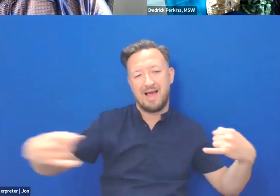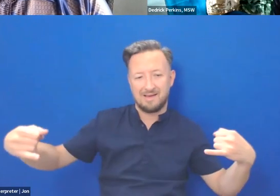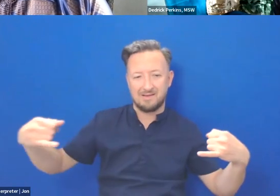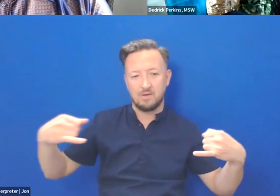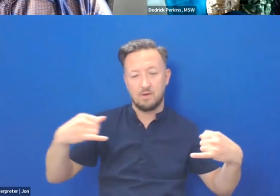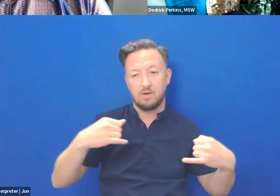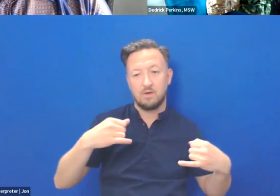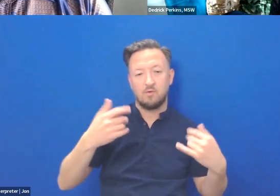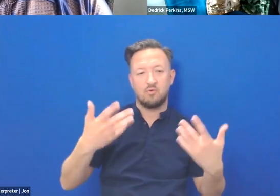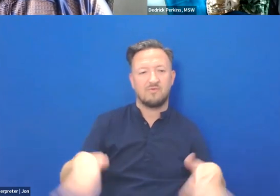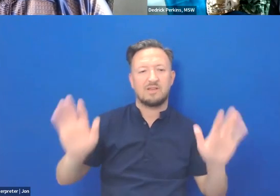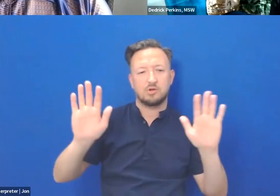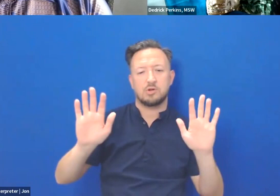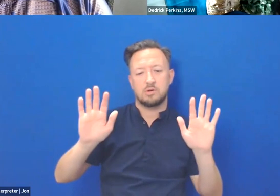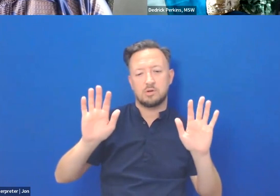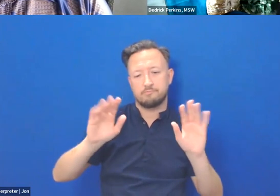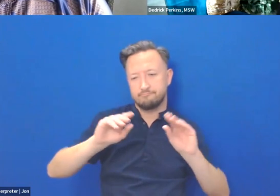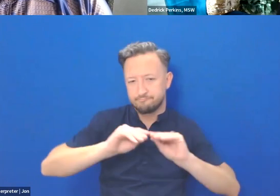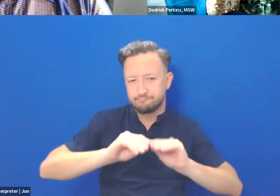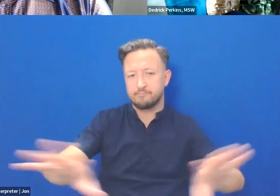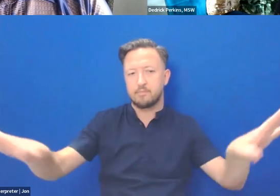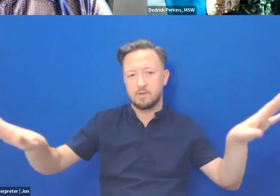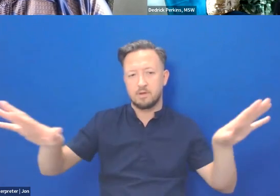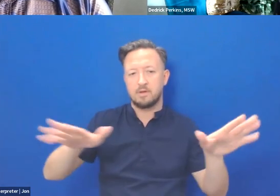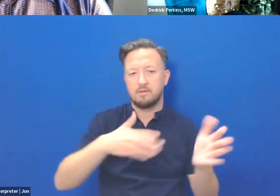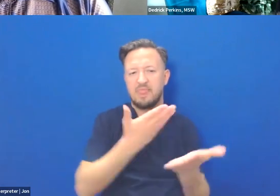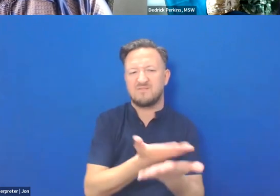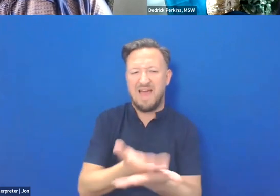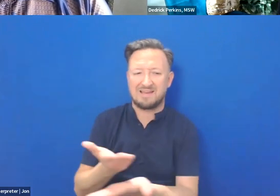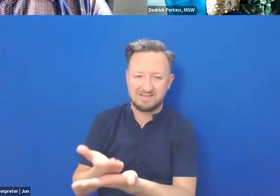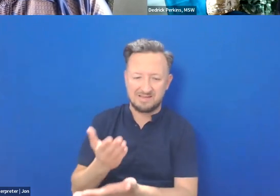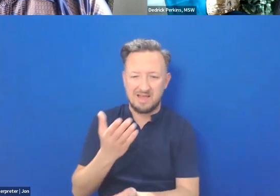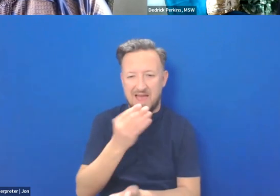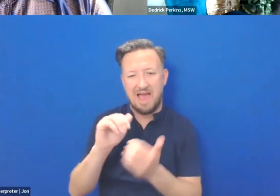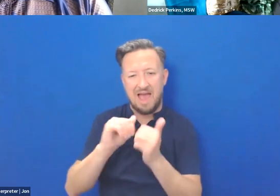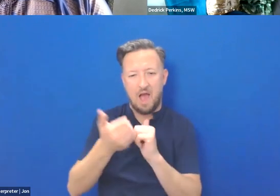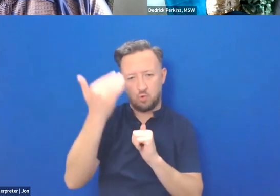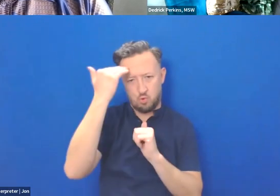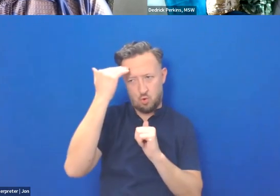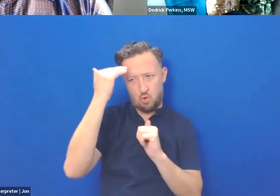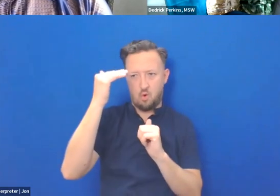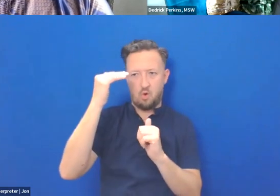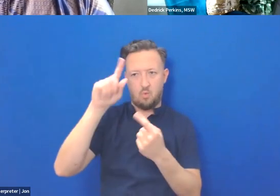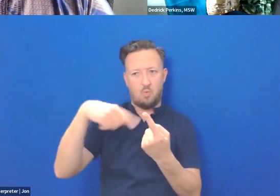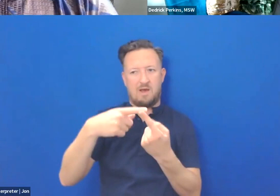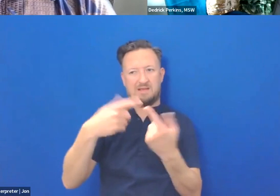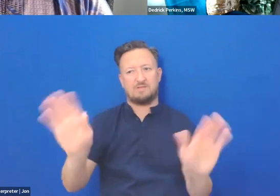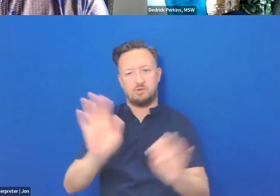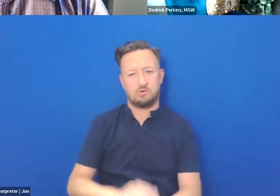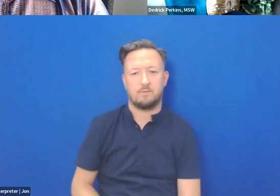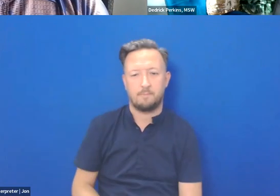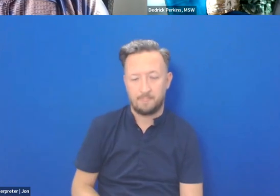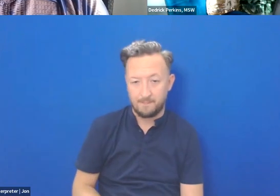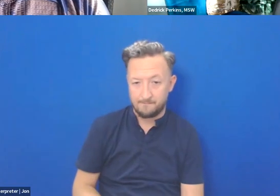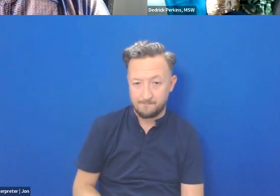publicizing of the facts? And how would you know when this is accomplished? Okay.